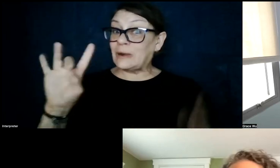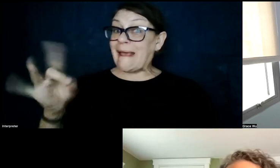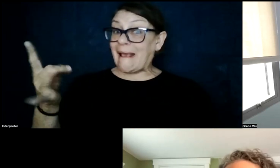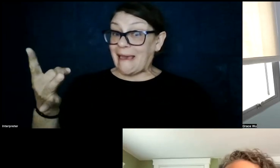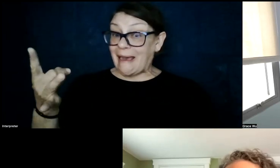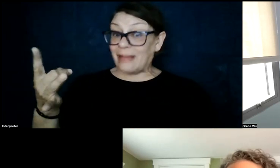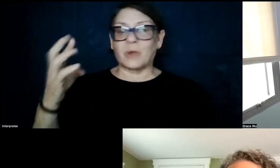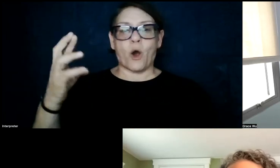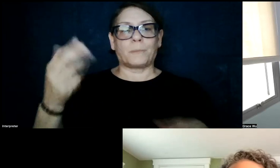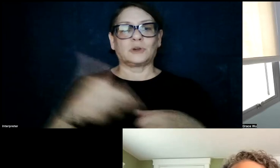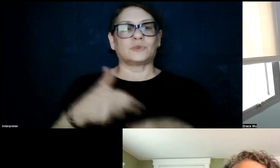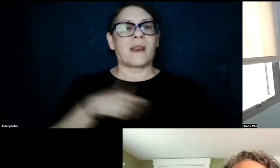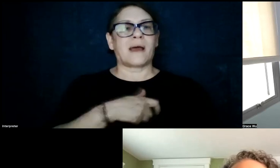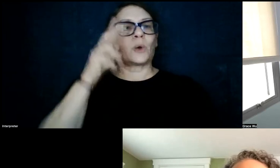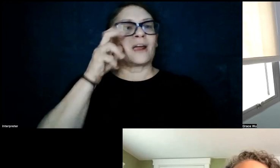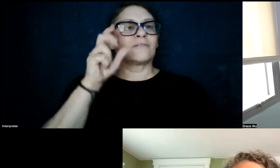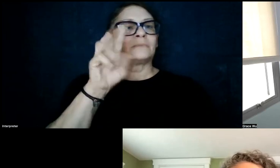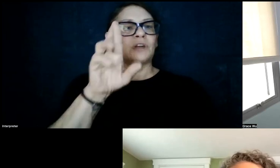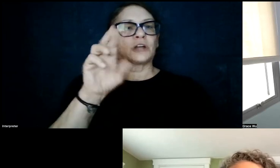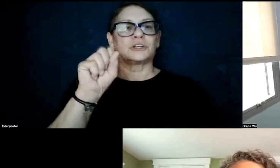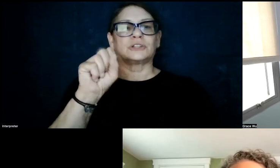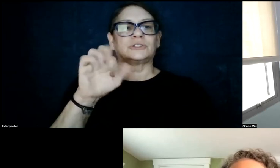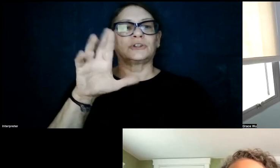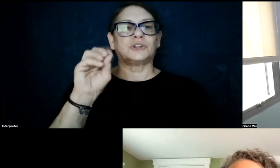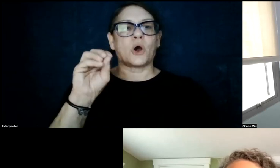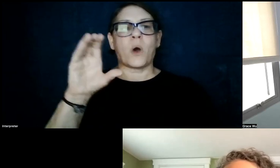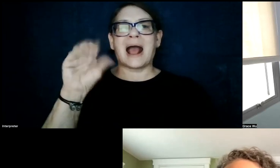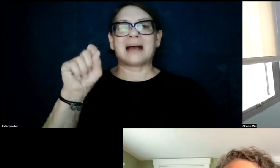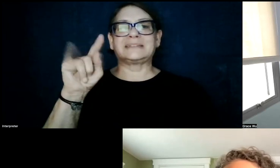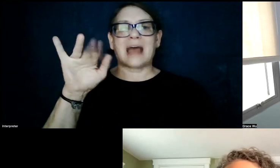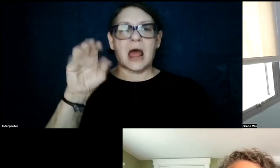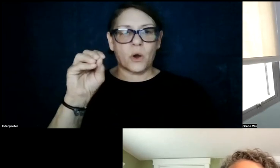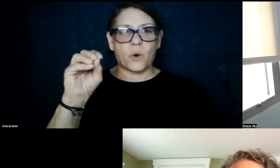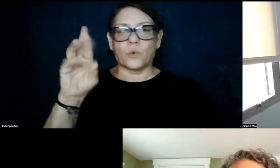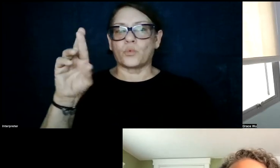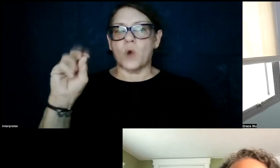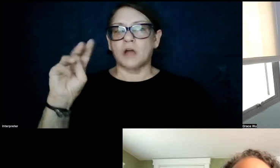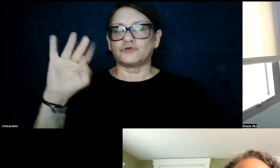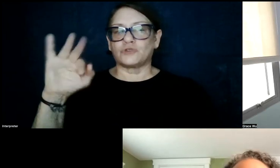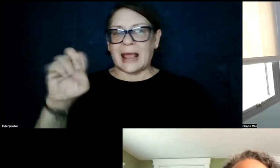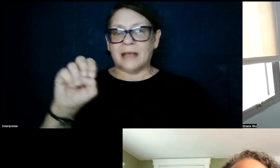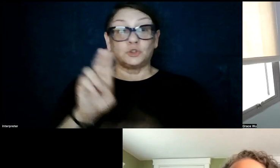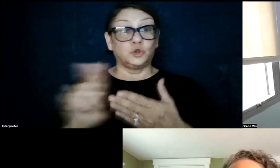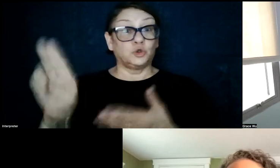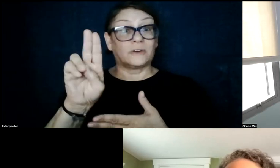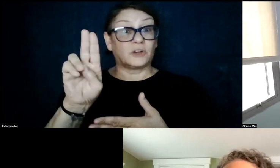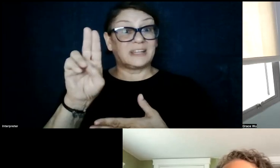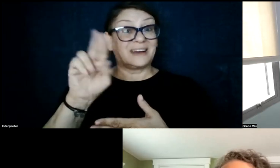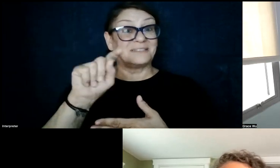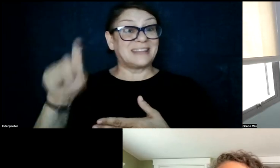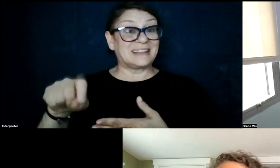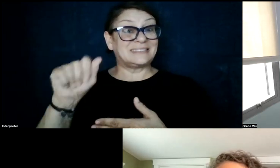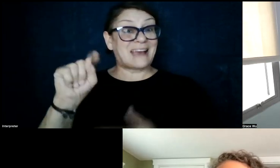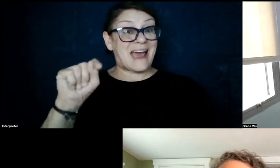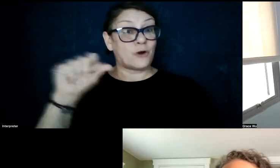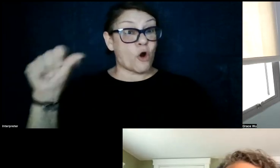we hope you'll join us to hear from Dr. Sergio Castellanos-Rodriguez of the University of Texas at Austin. He will discuss planning,